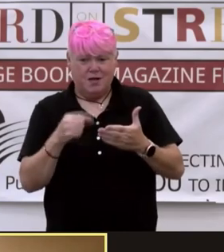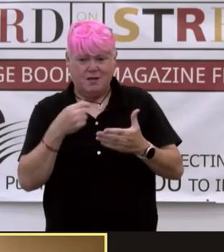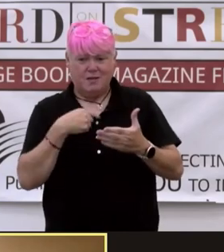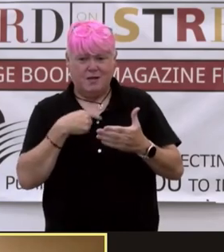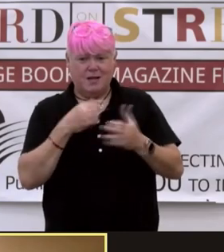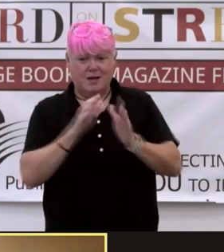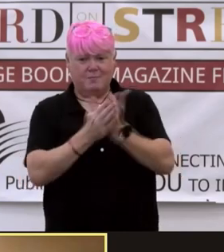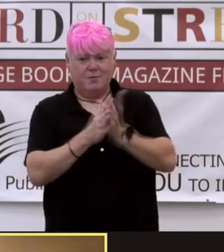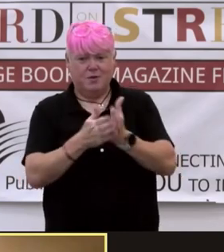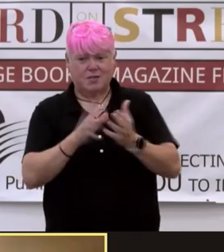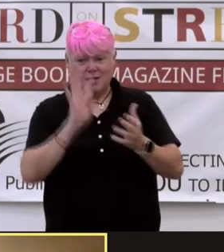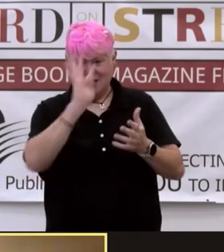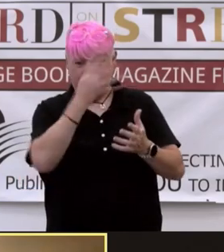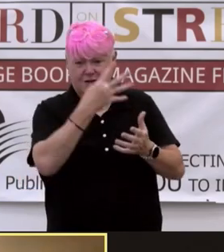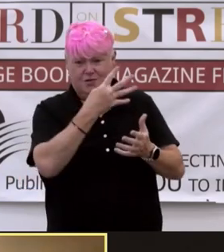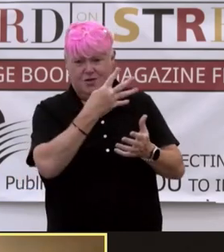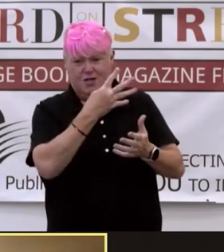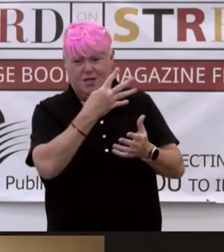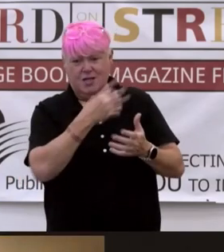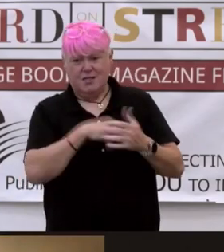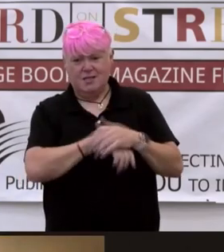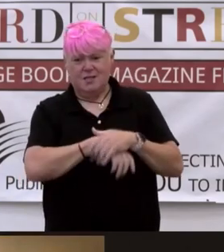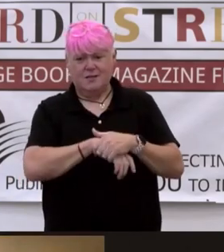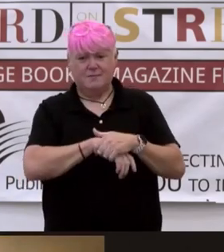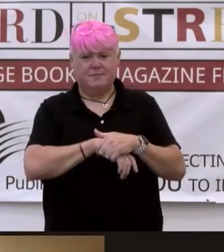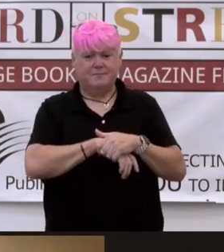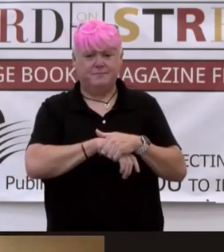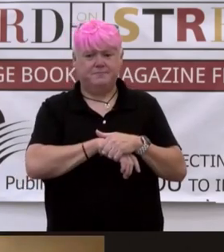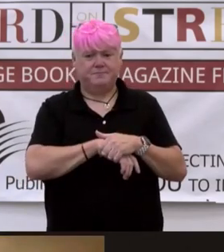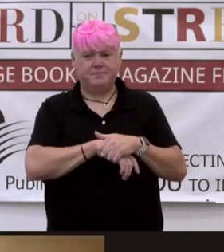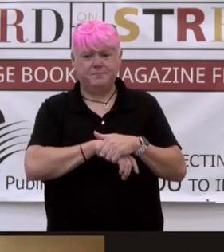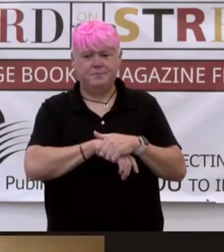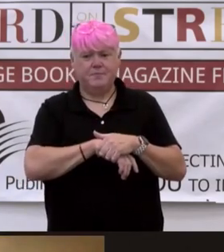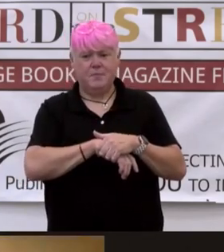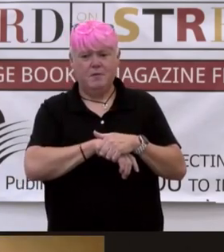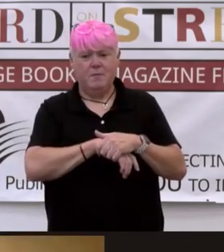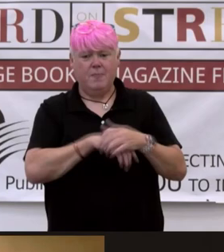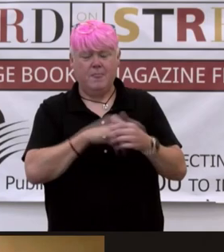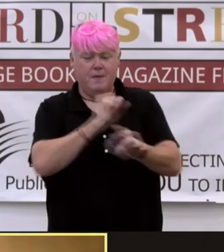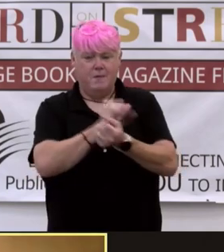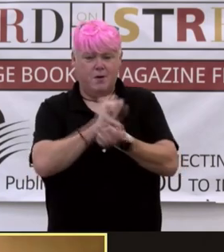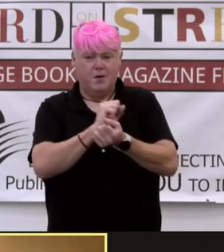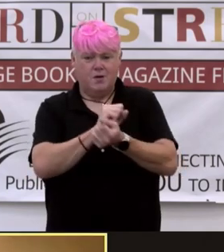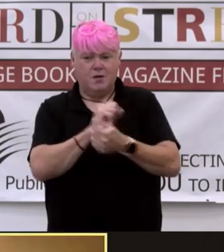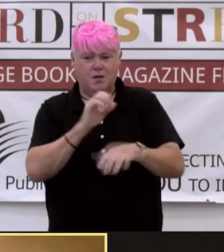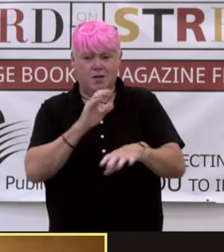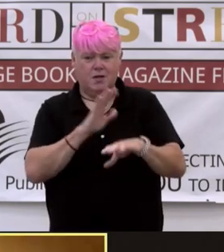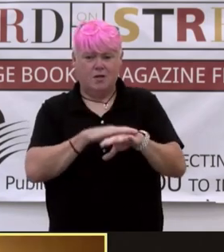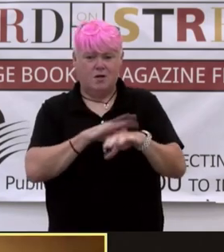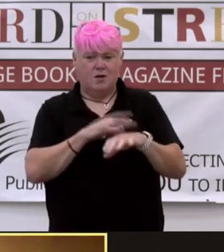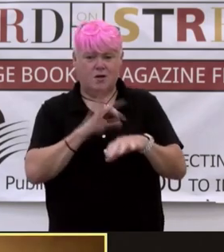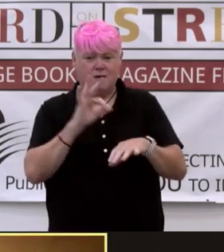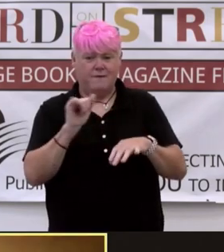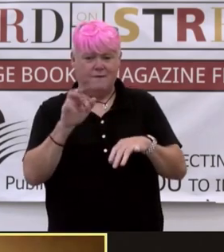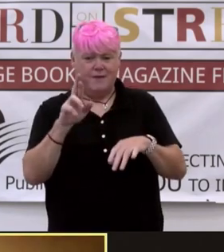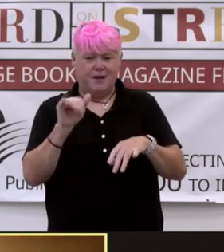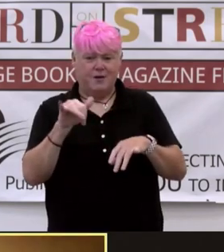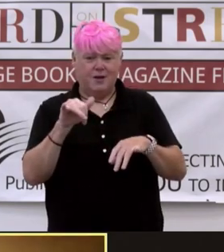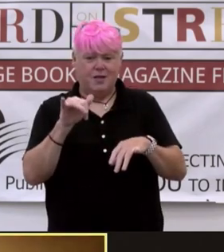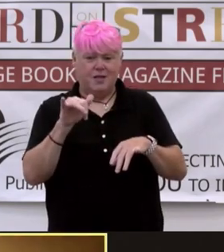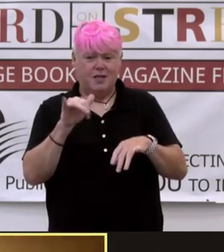along with like, like this. Let me show you. Oh yeah. Yeah. So this is, I'm working on a fairy tale right now. So I have